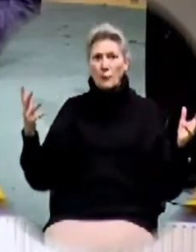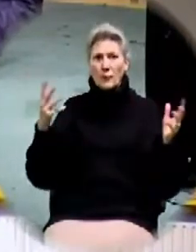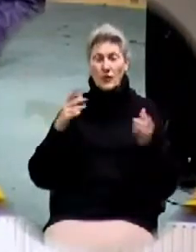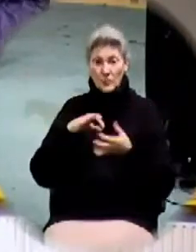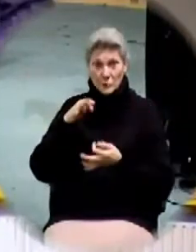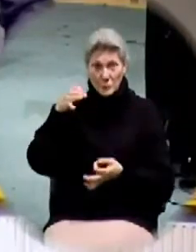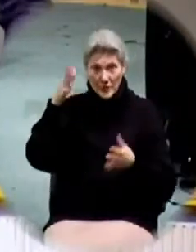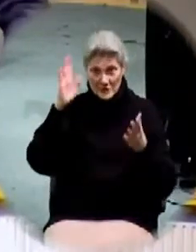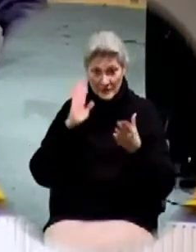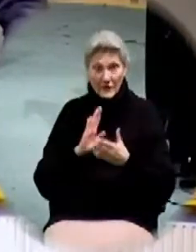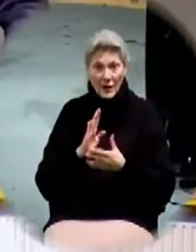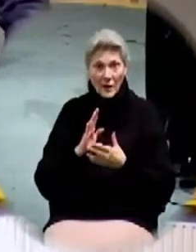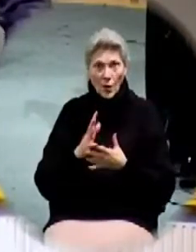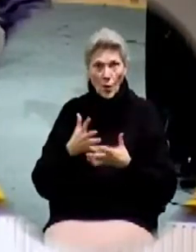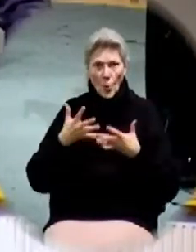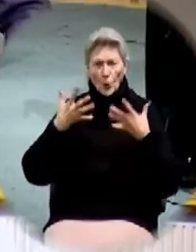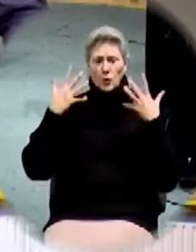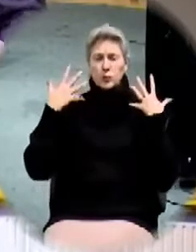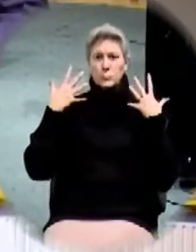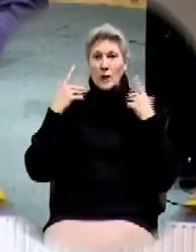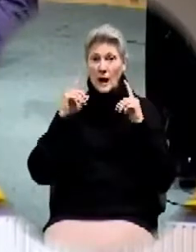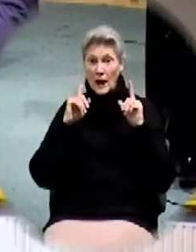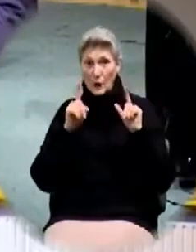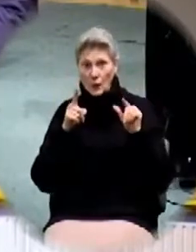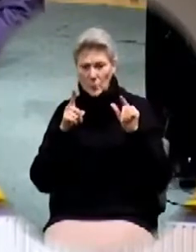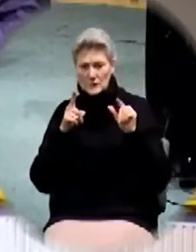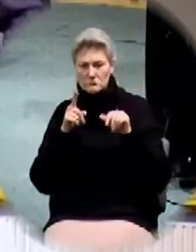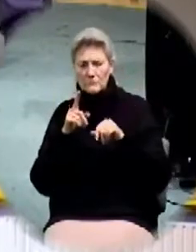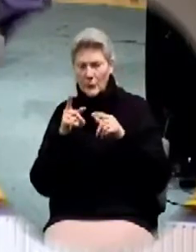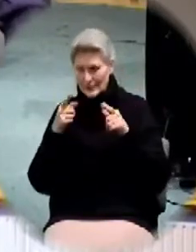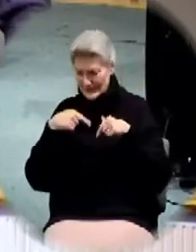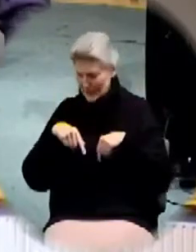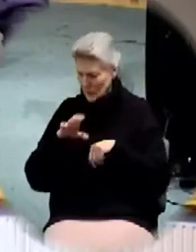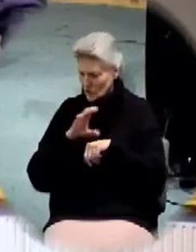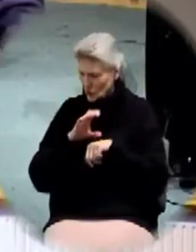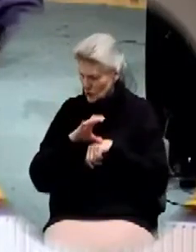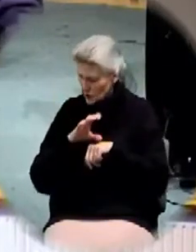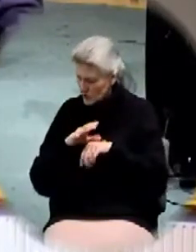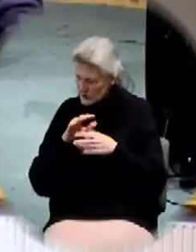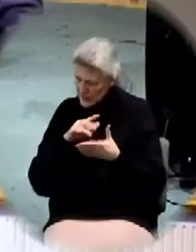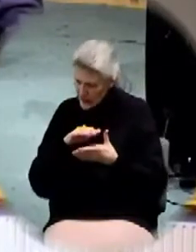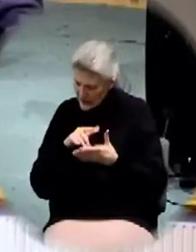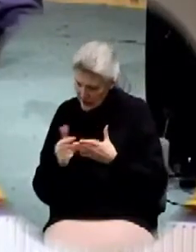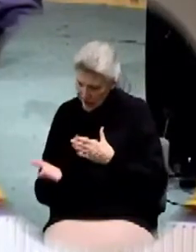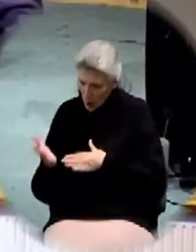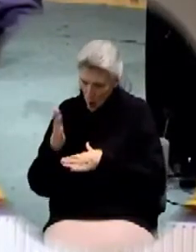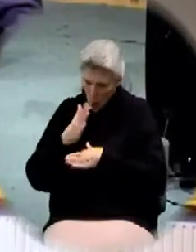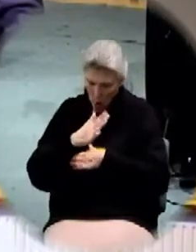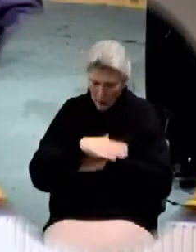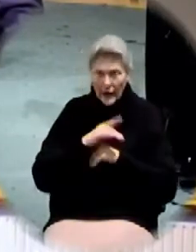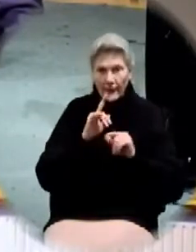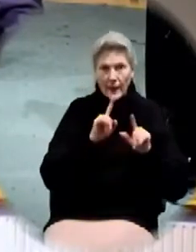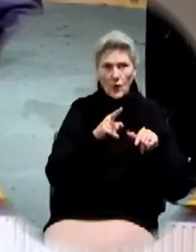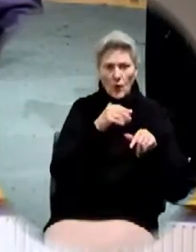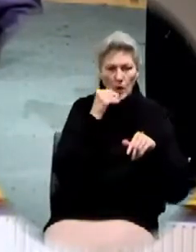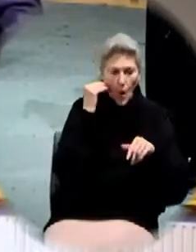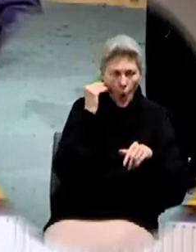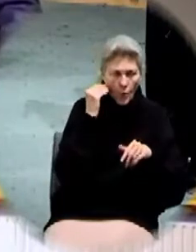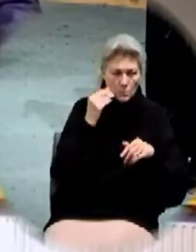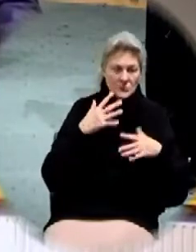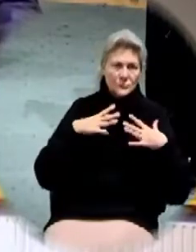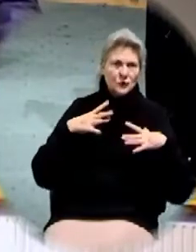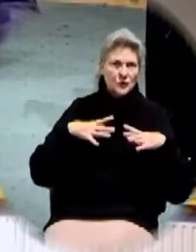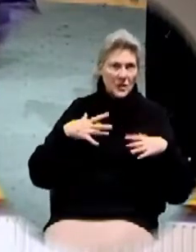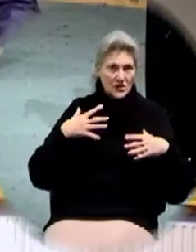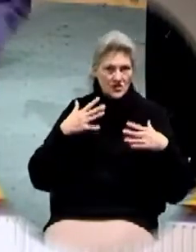I was here at the church studying for tonight and then I went home to get presentable and came back in